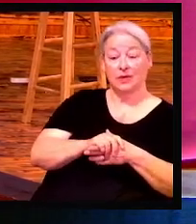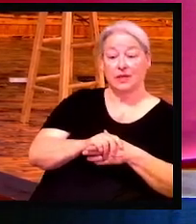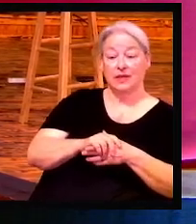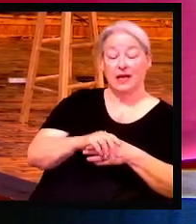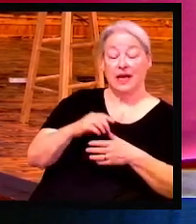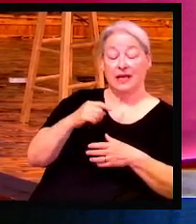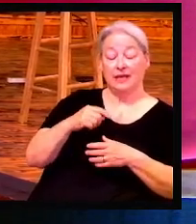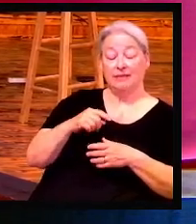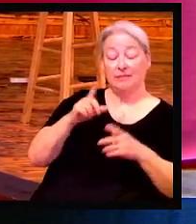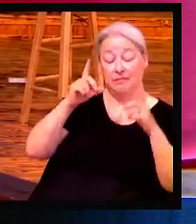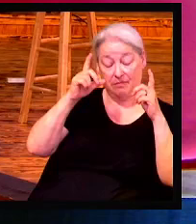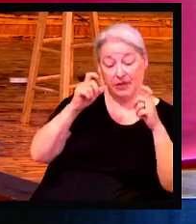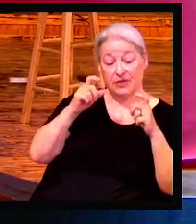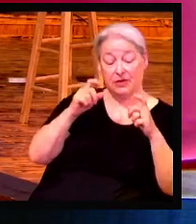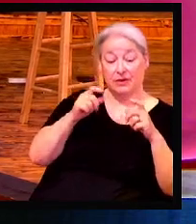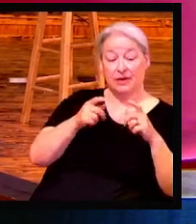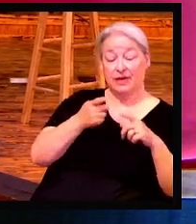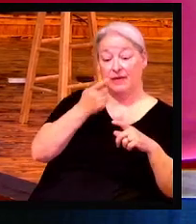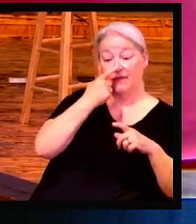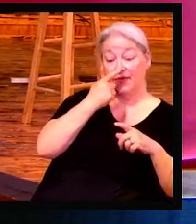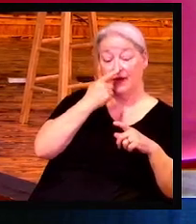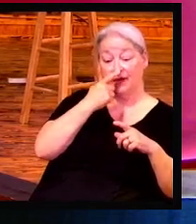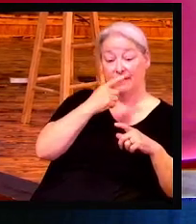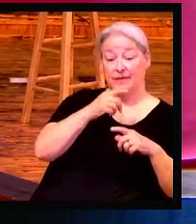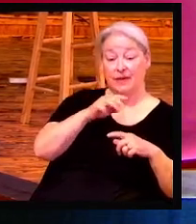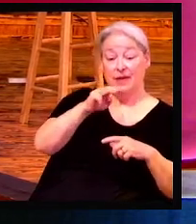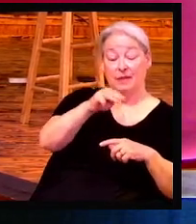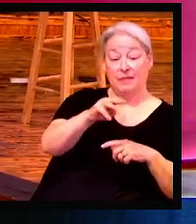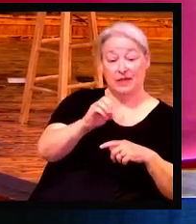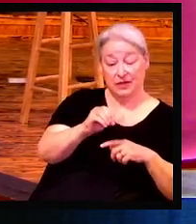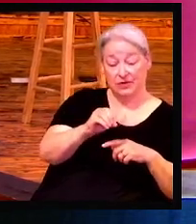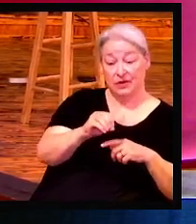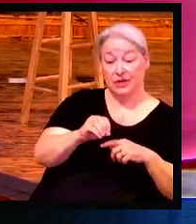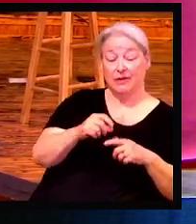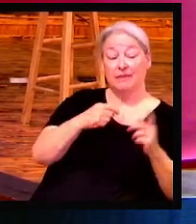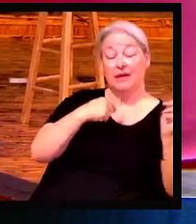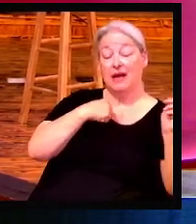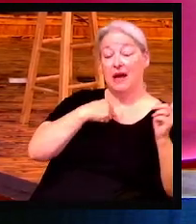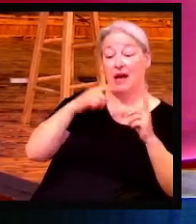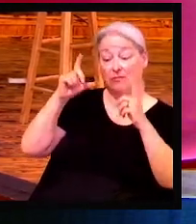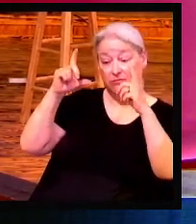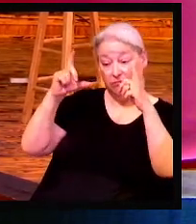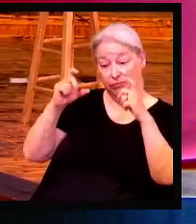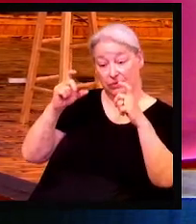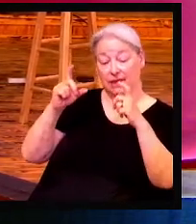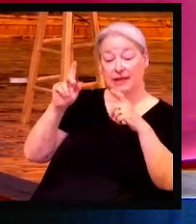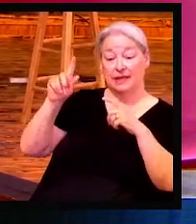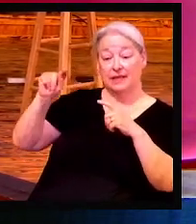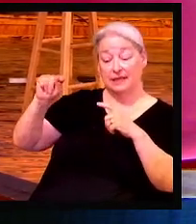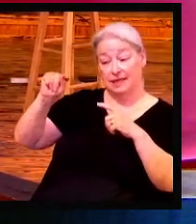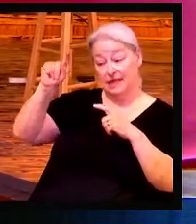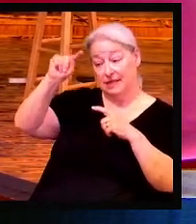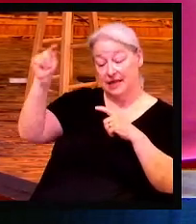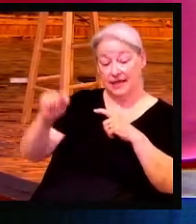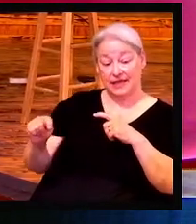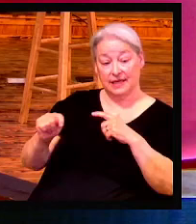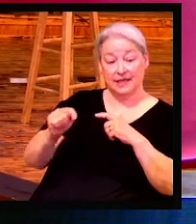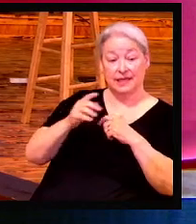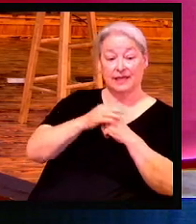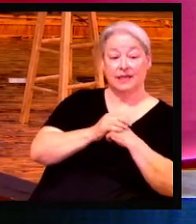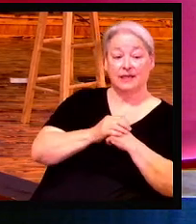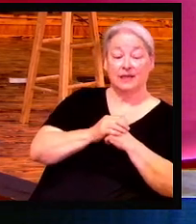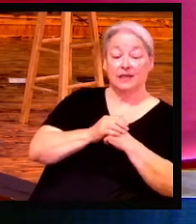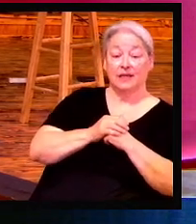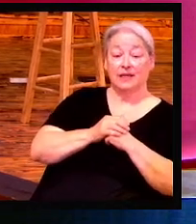Texas. And we got to also see the Lincoln Memorial, the Vietnam Veteran Memorial, the wall, the Korean War